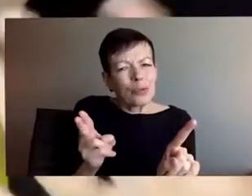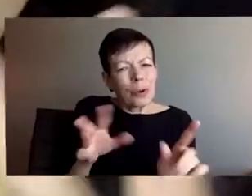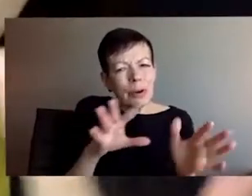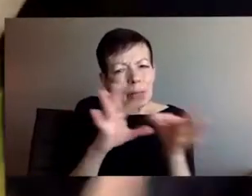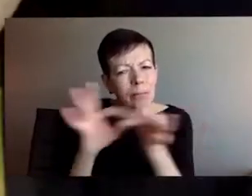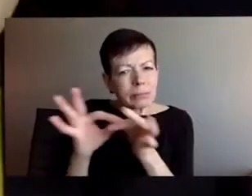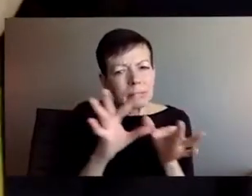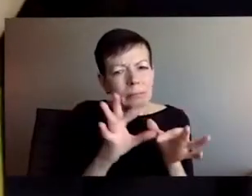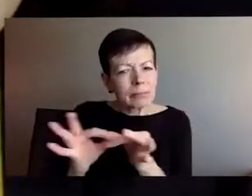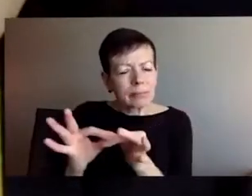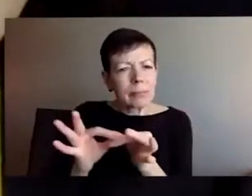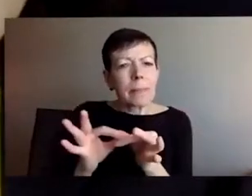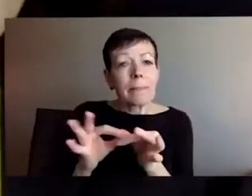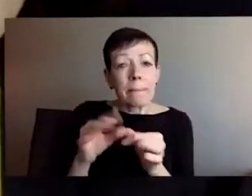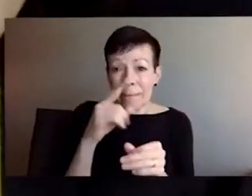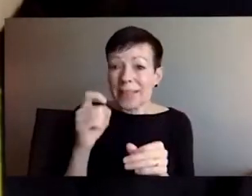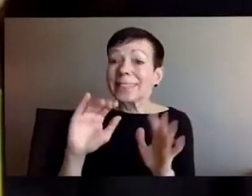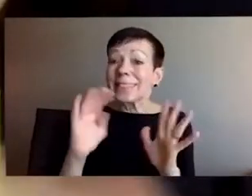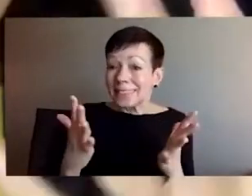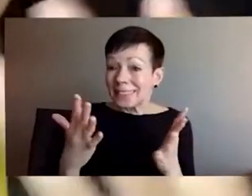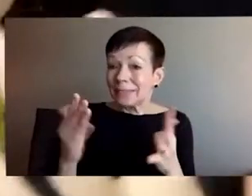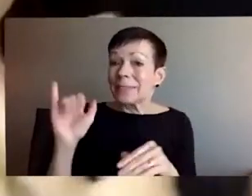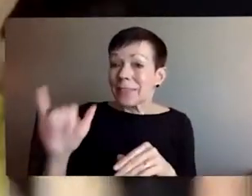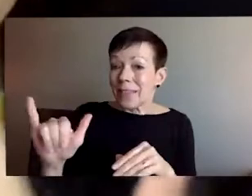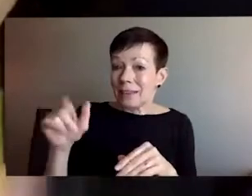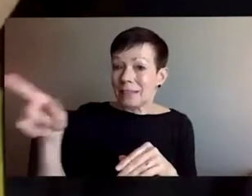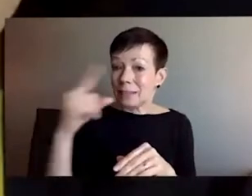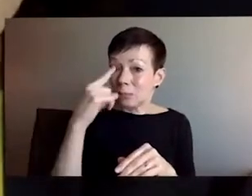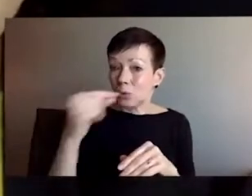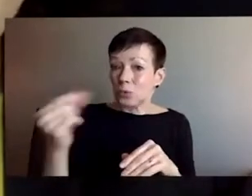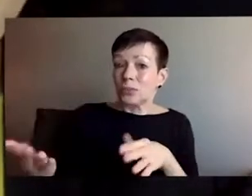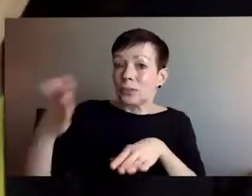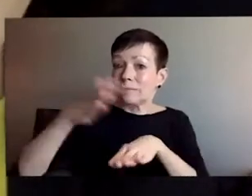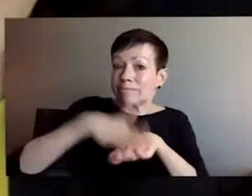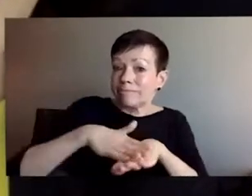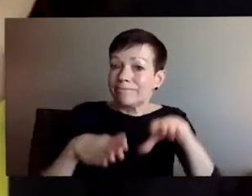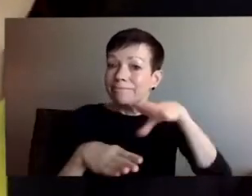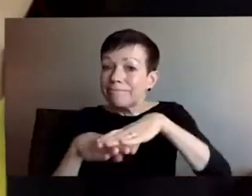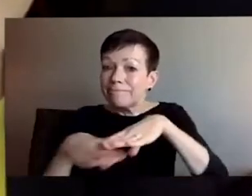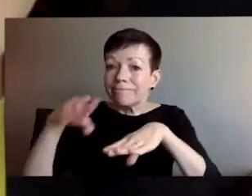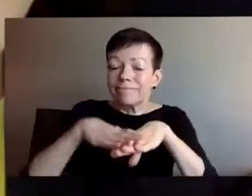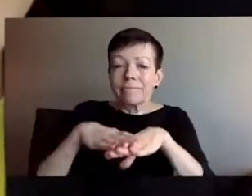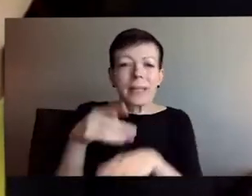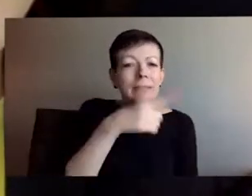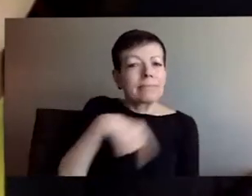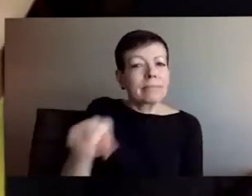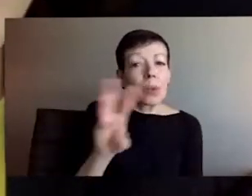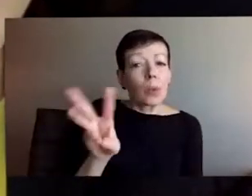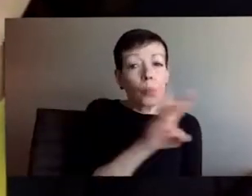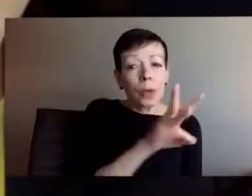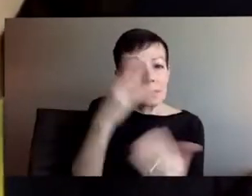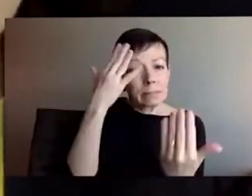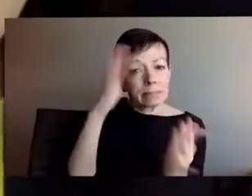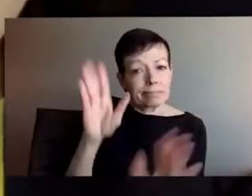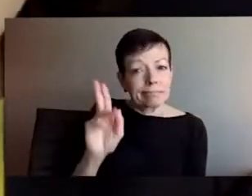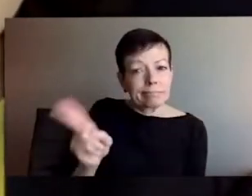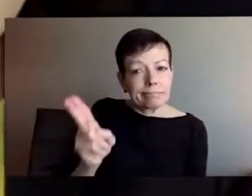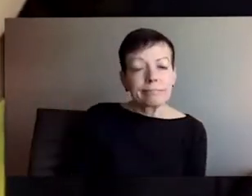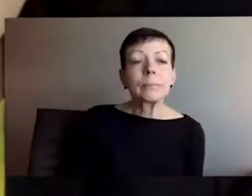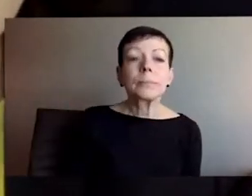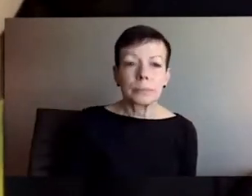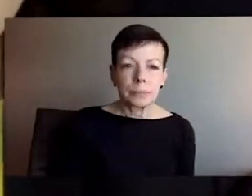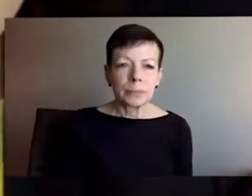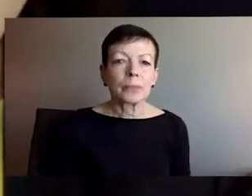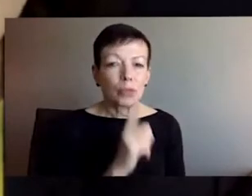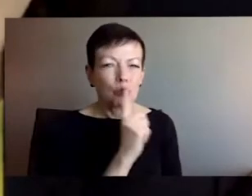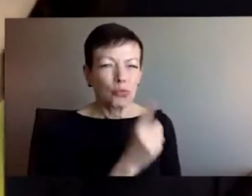Lenin and things like that, I think a lot of us were kind of like, well, hold on, what are we talking about? And I think it, it is potentially relevant, I think,